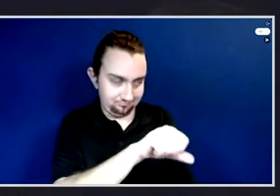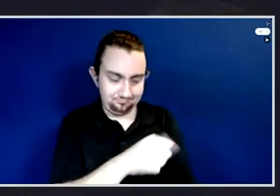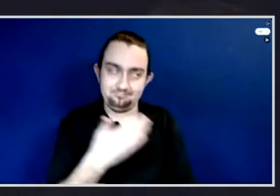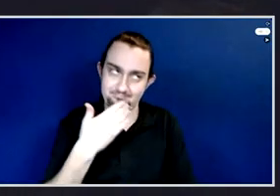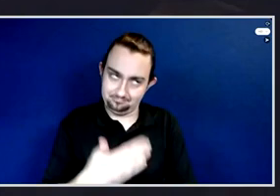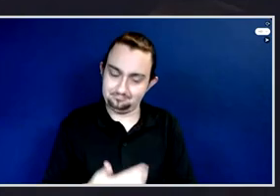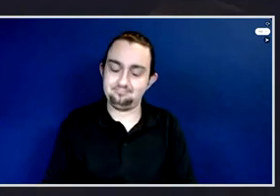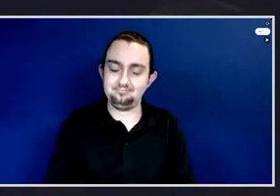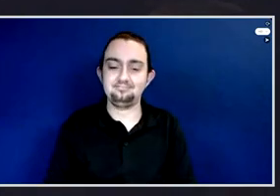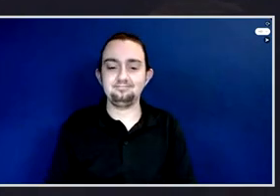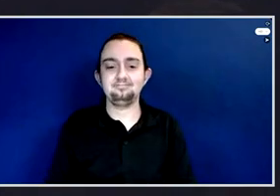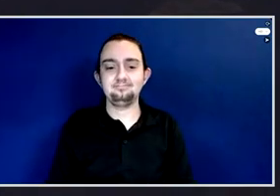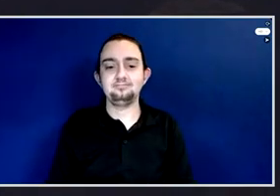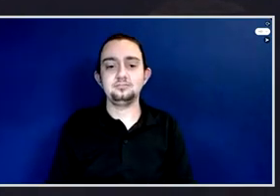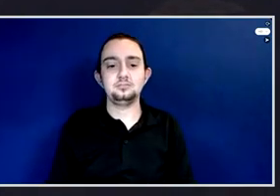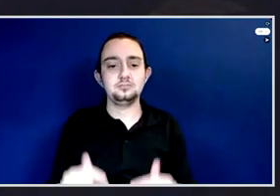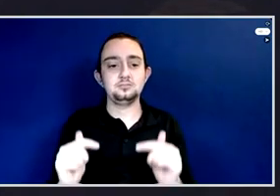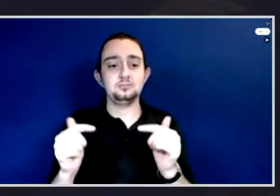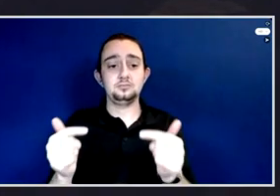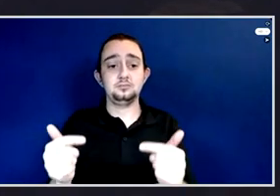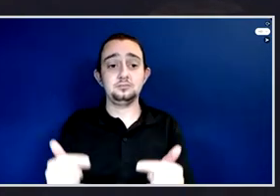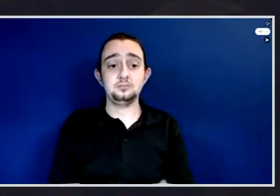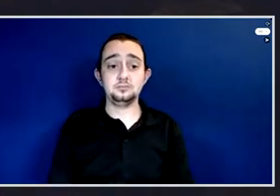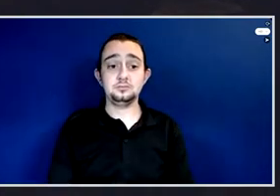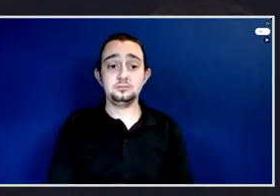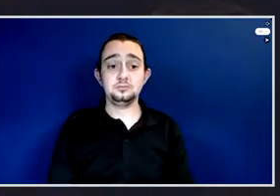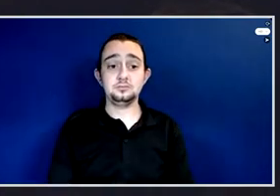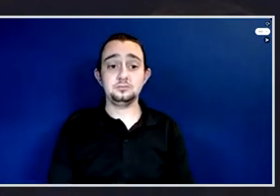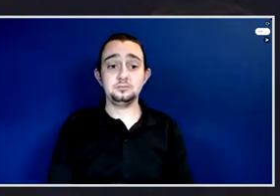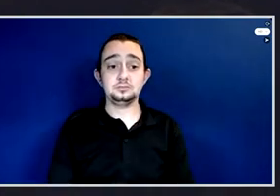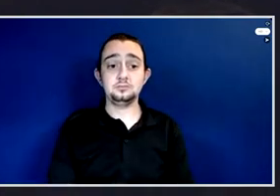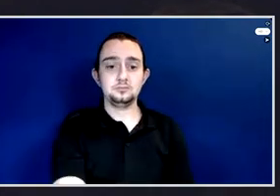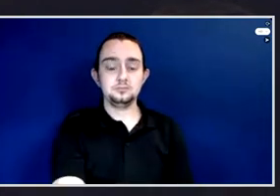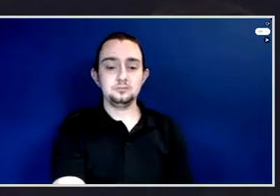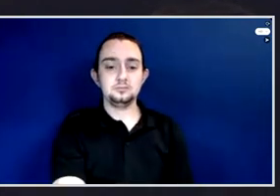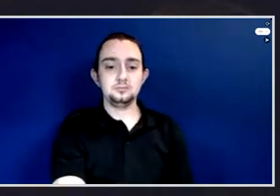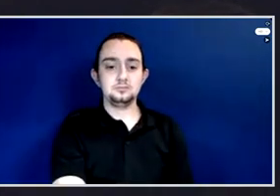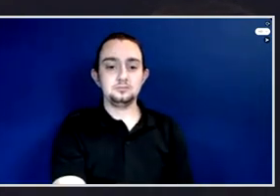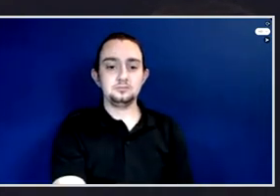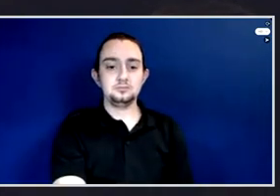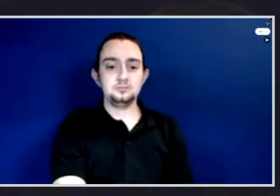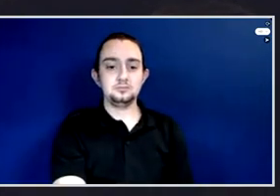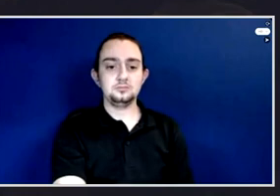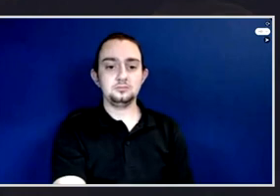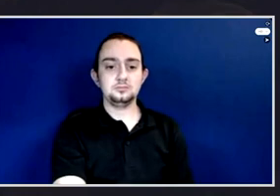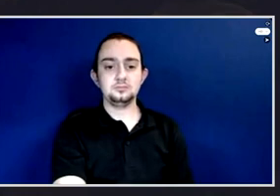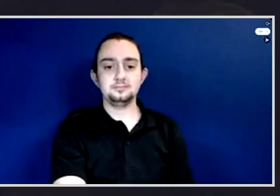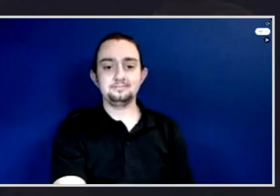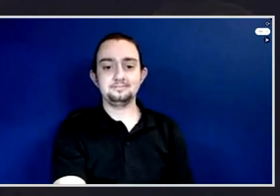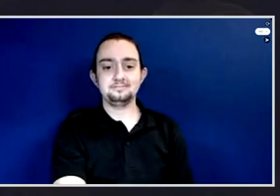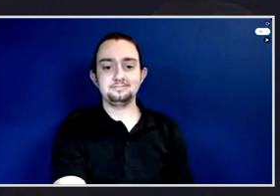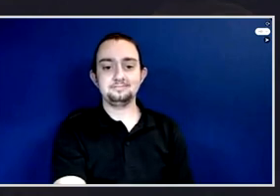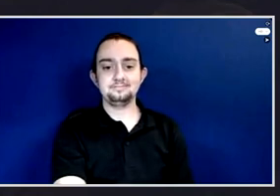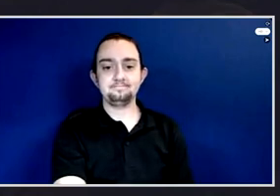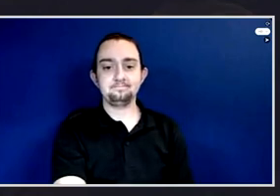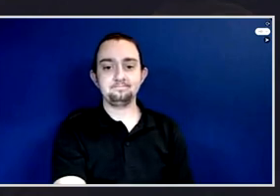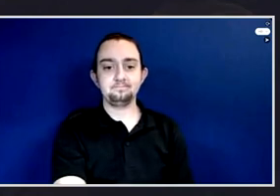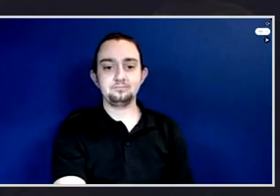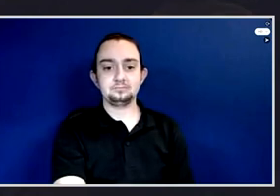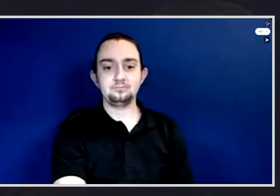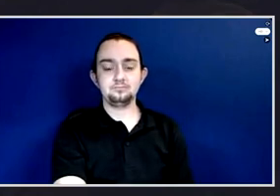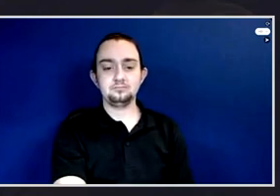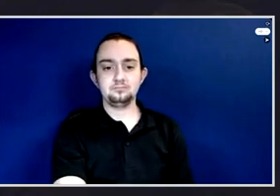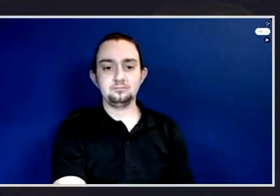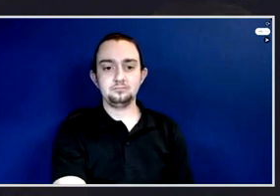Thank you, Janet. Razina, biggest corruption challenge you see and how can people help? I'm so many